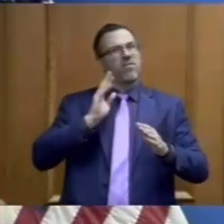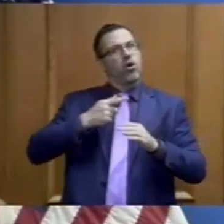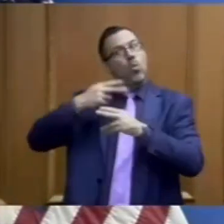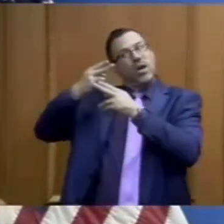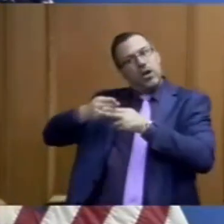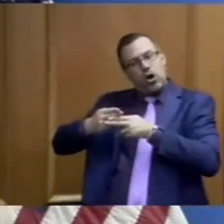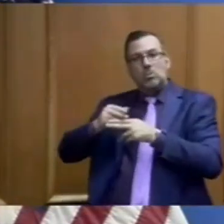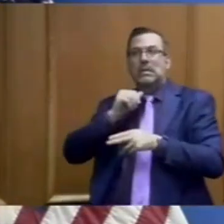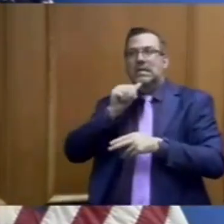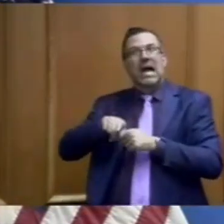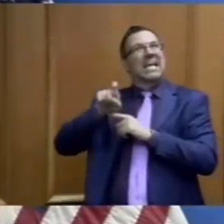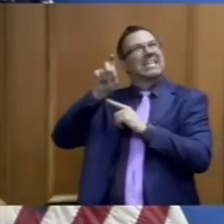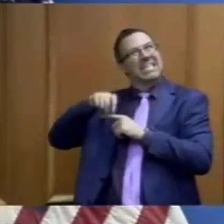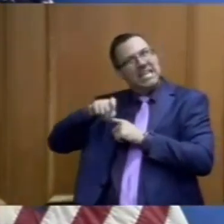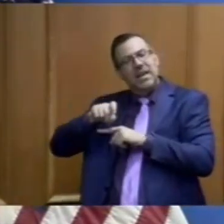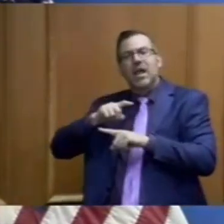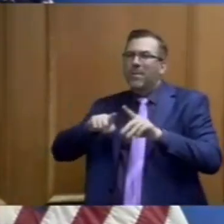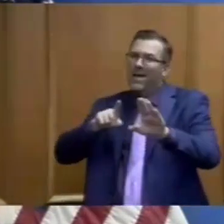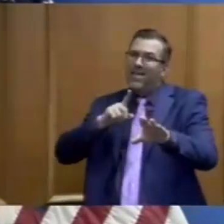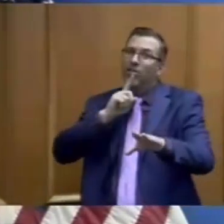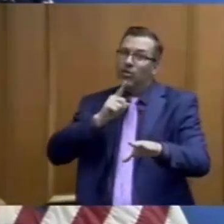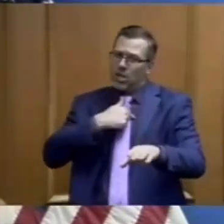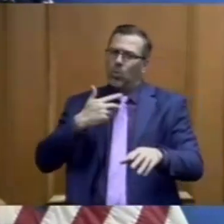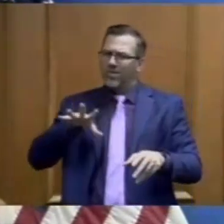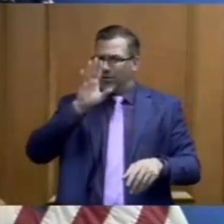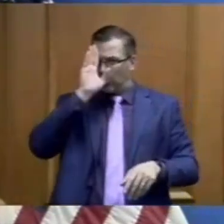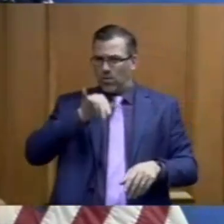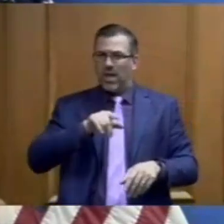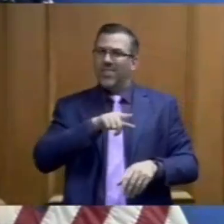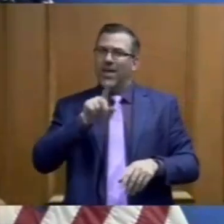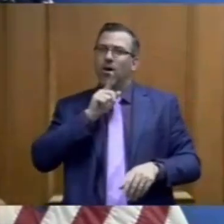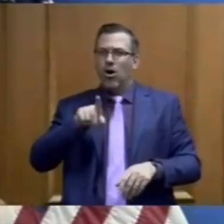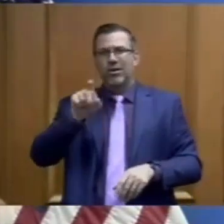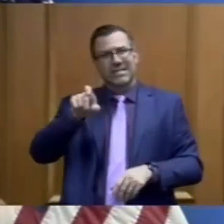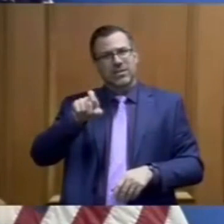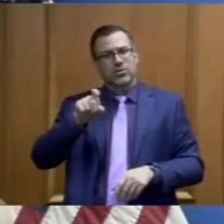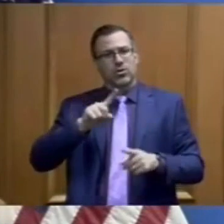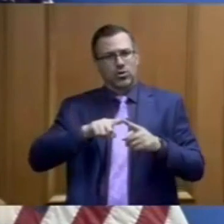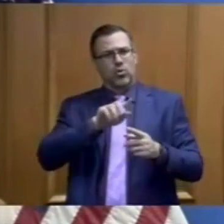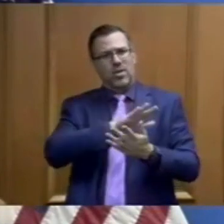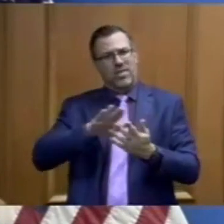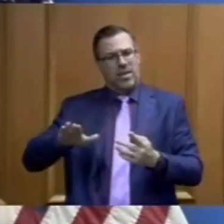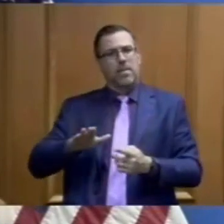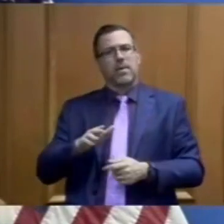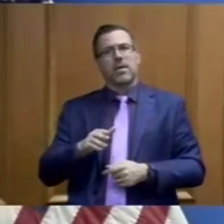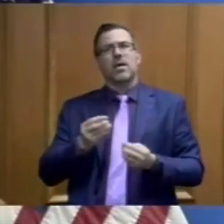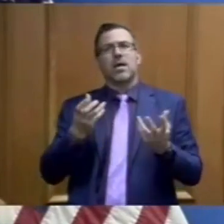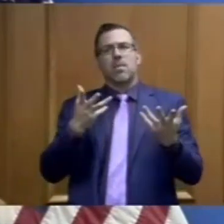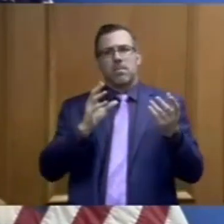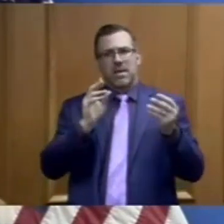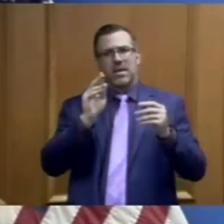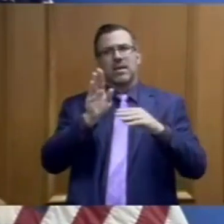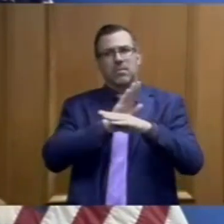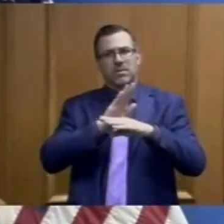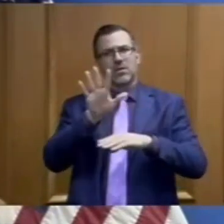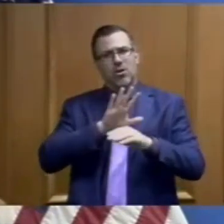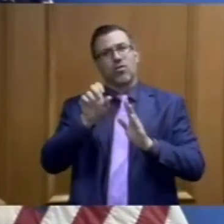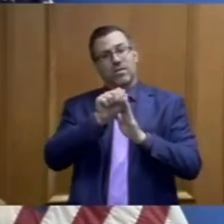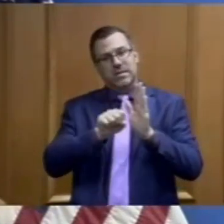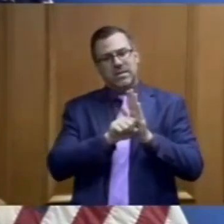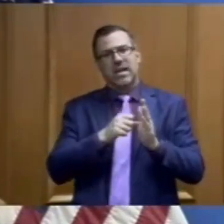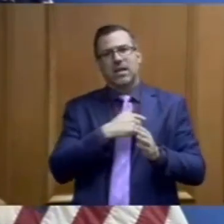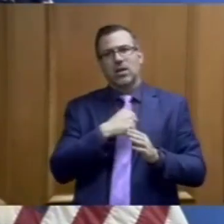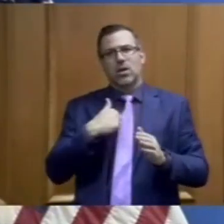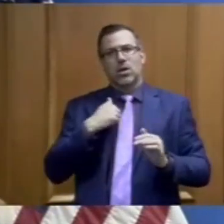but truly essential to the lives of Tennesseans. And there are there are a number of those businesses across the state and we